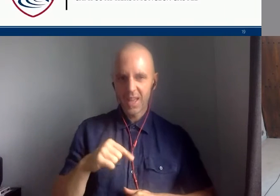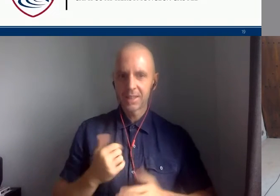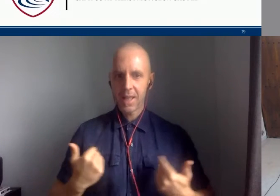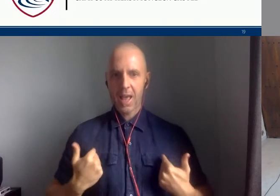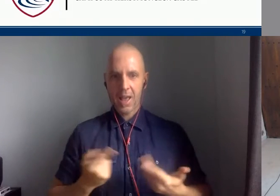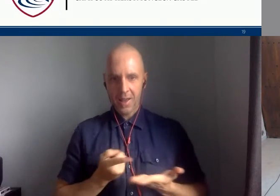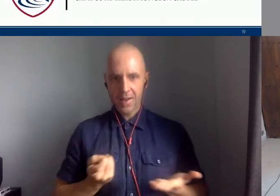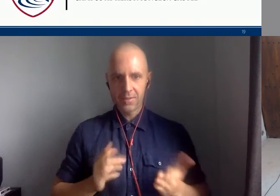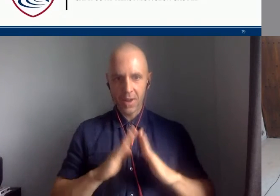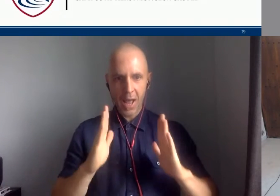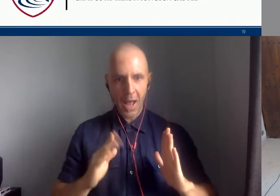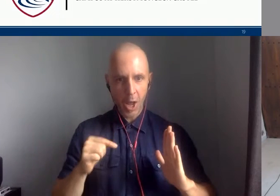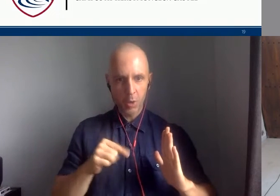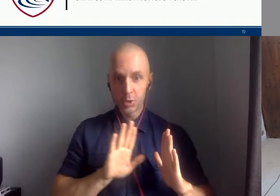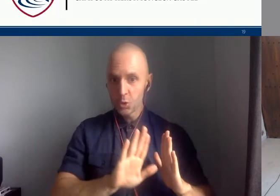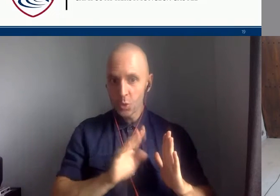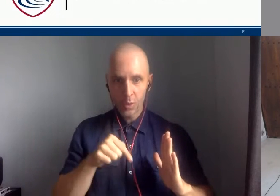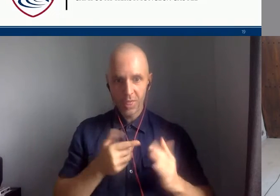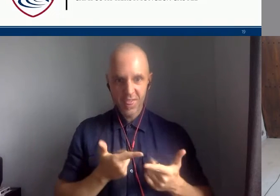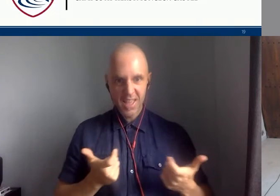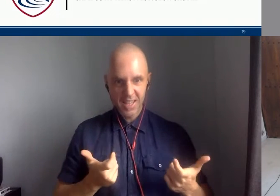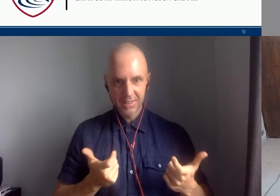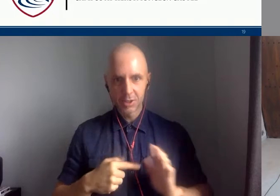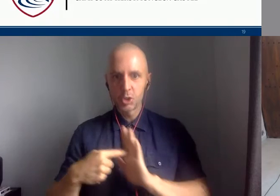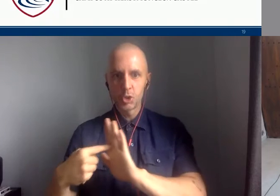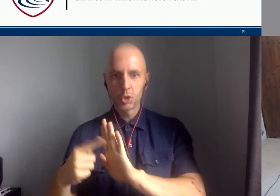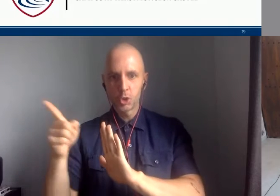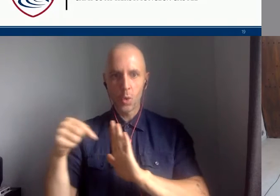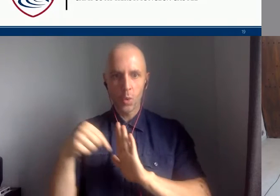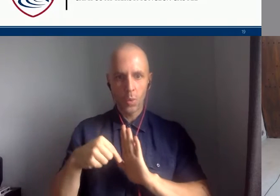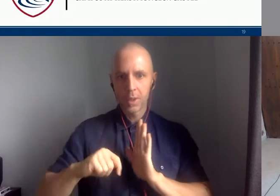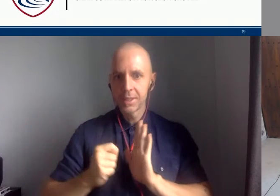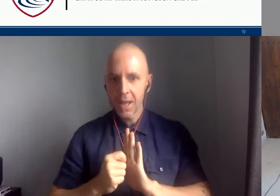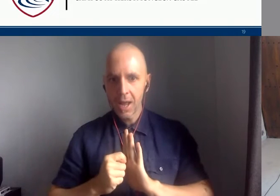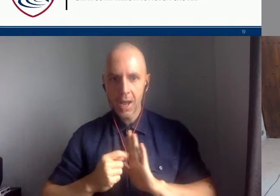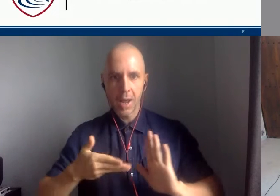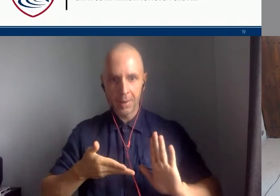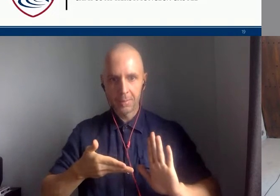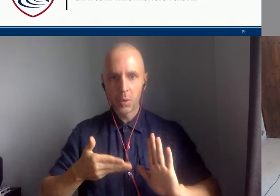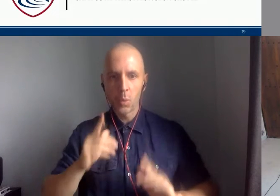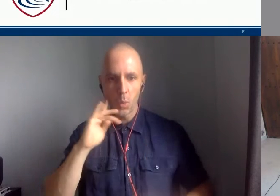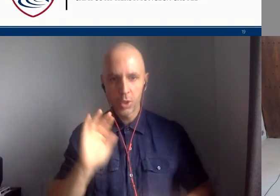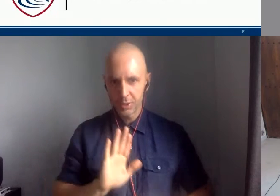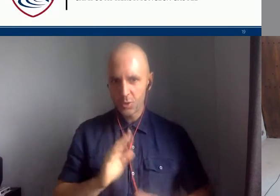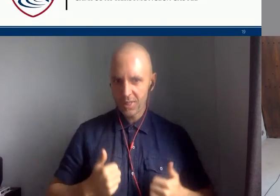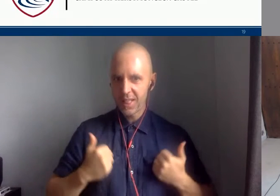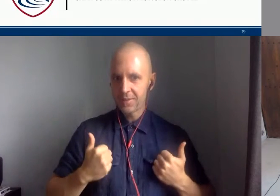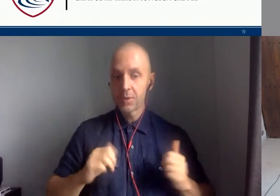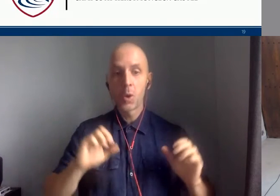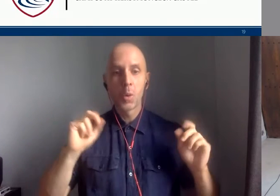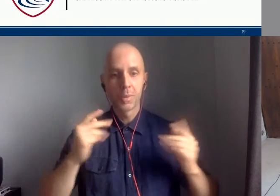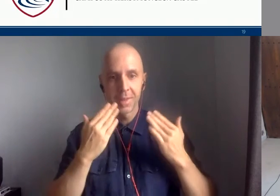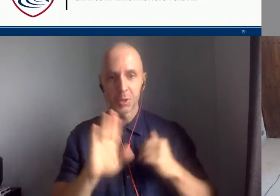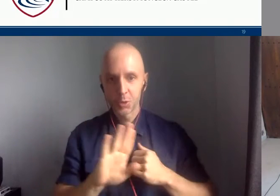So thank you for your time. I have put aside 10 minutes for a Q&A. I do apologize.